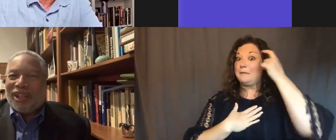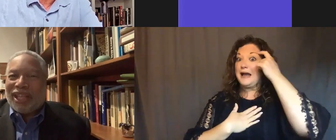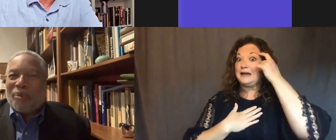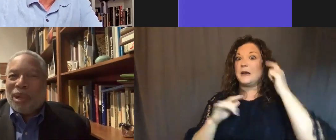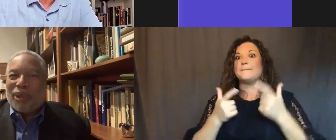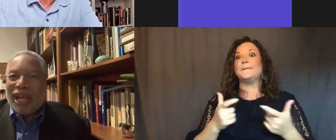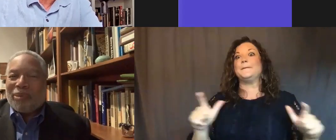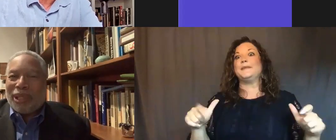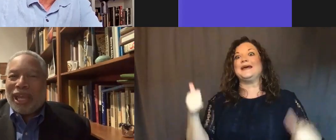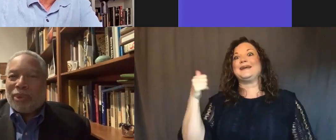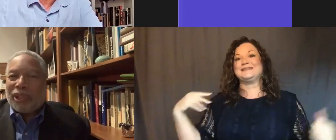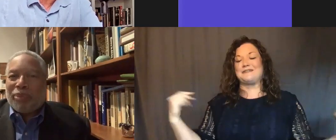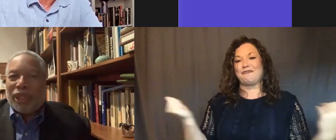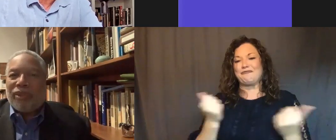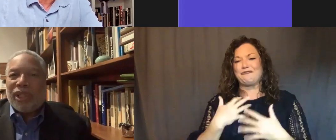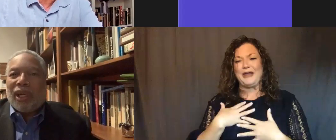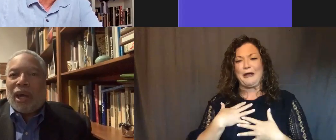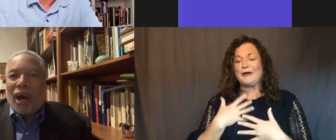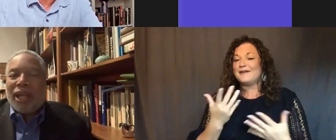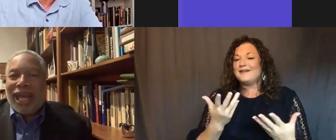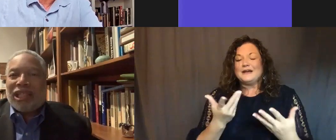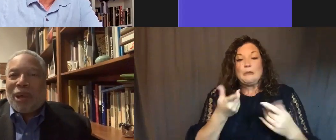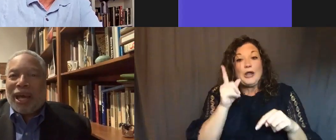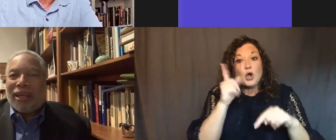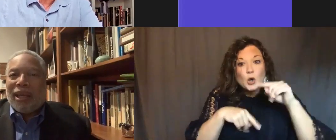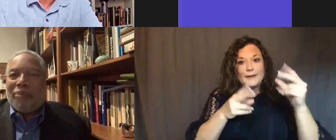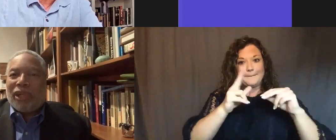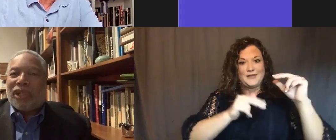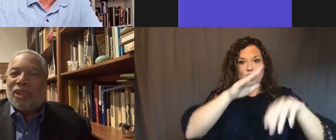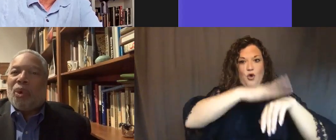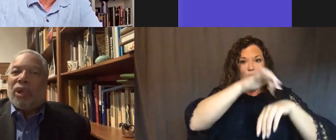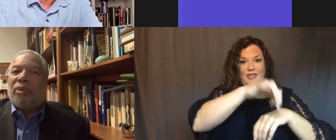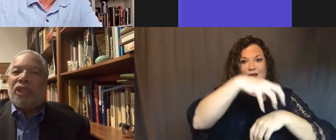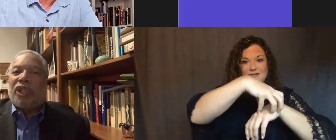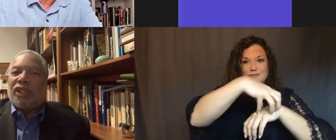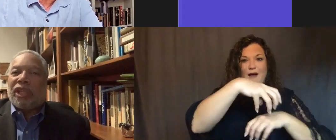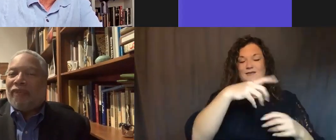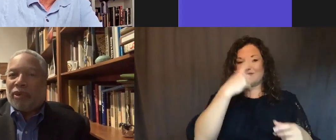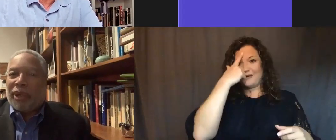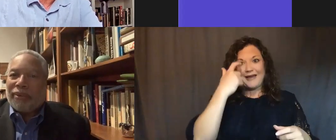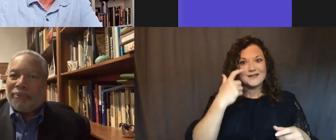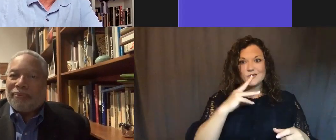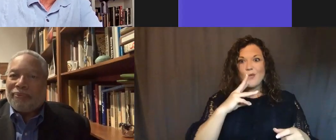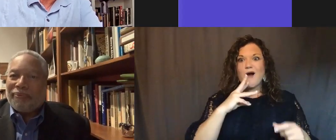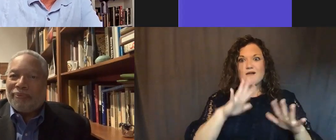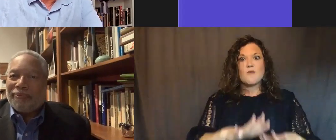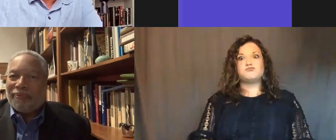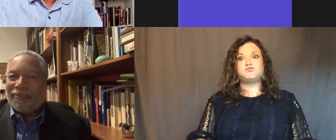fear that we would never be able to build on that spot because the water was just everywhere.